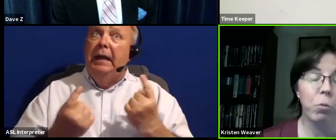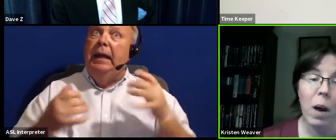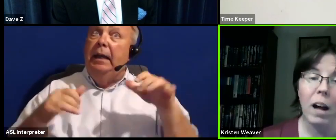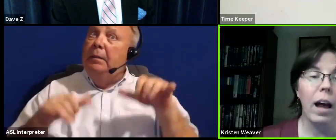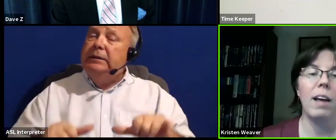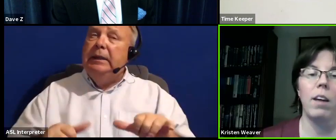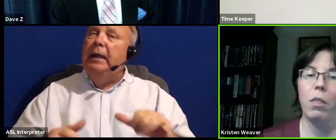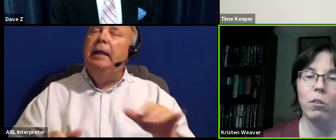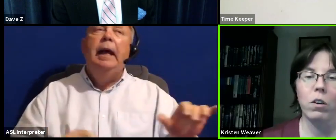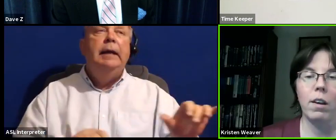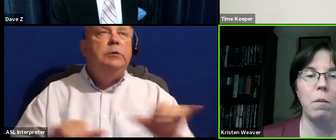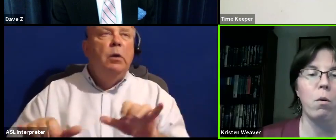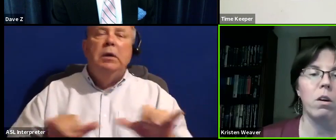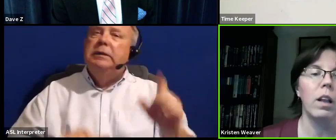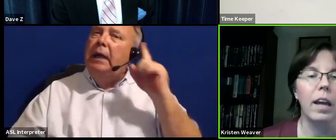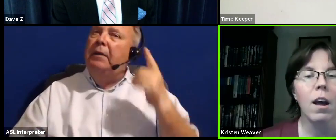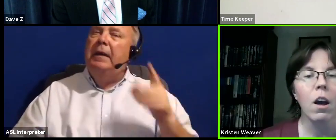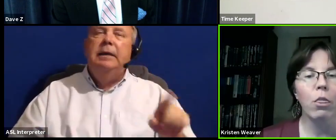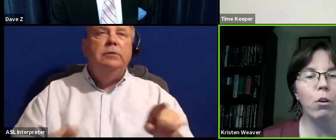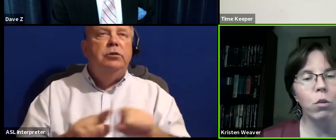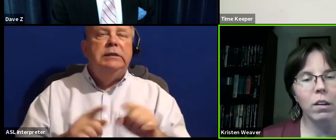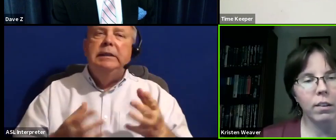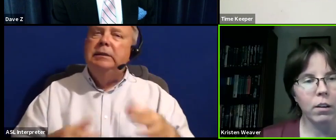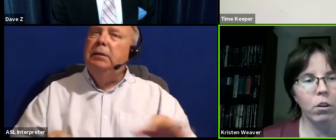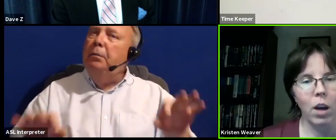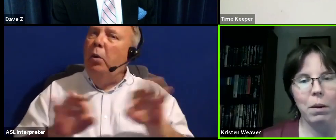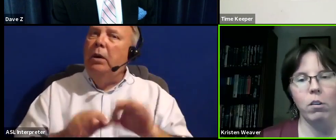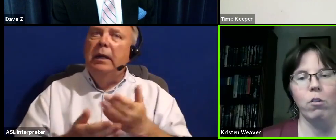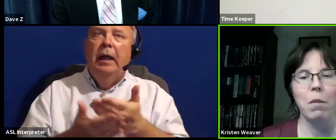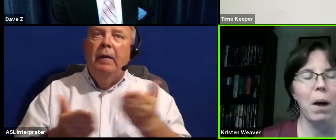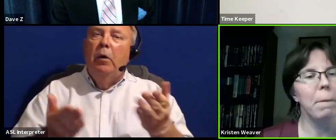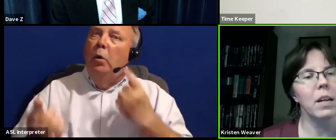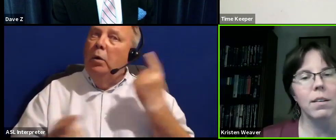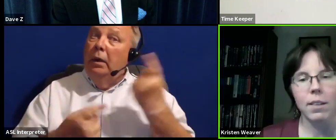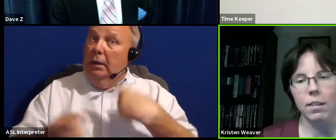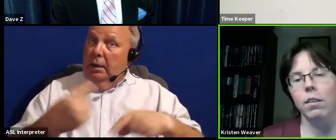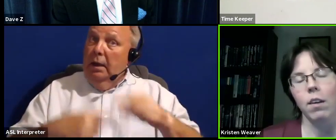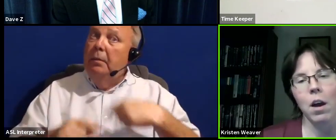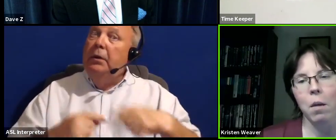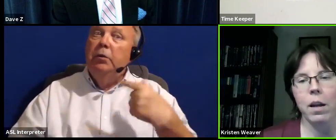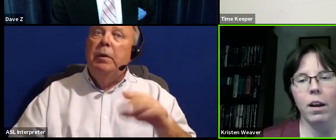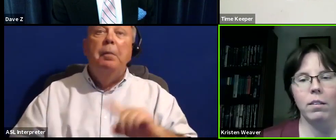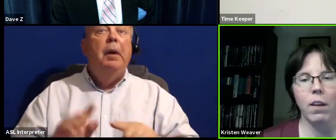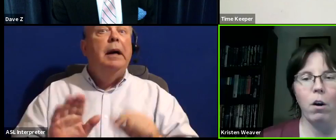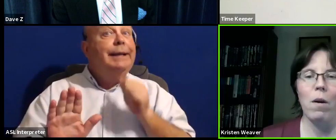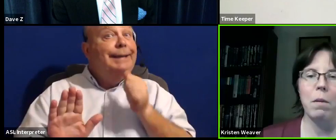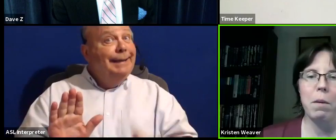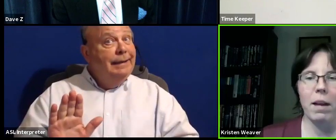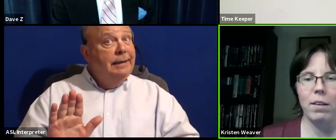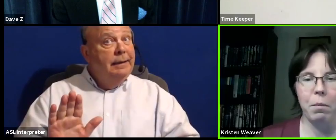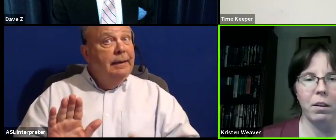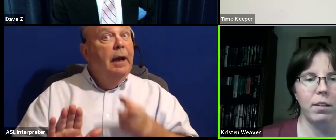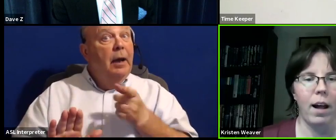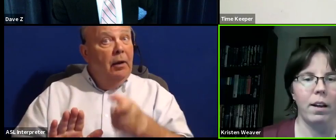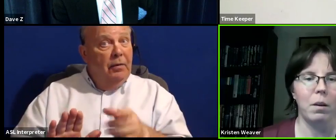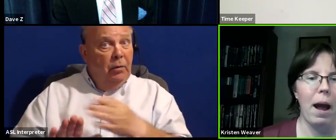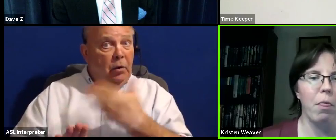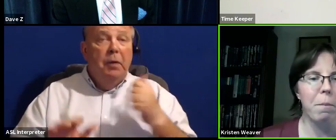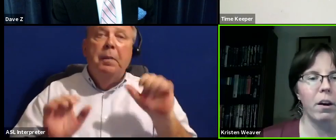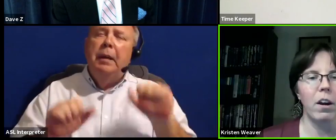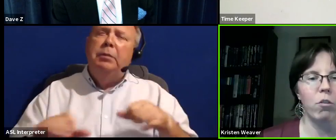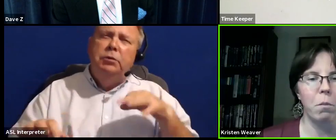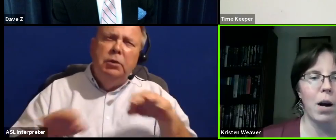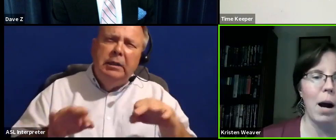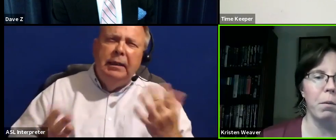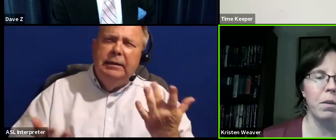as well as I think just as importantly those who considered coming to Greenbelt but didn't because they're going to be best able to tell us